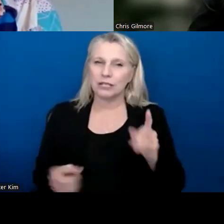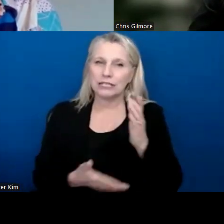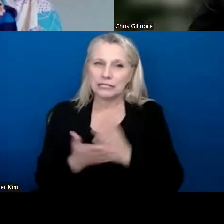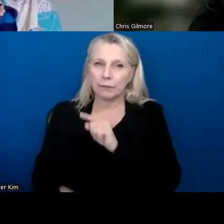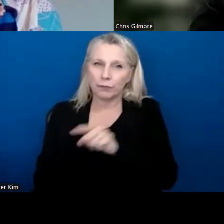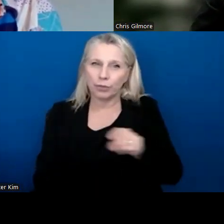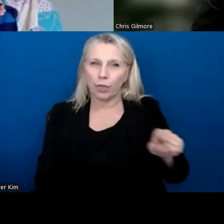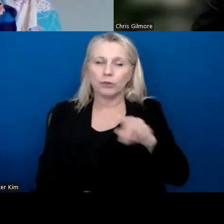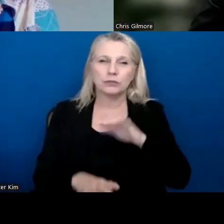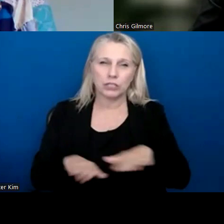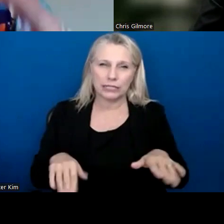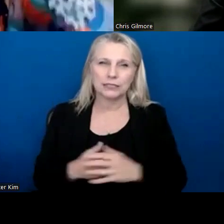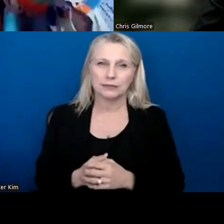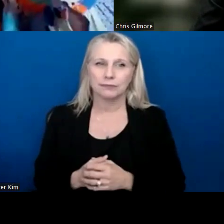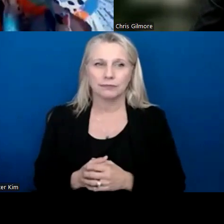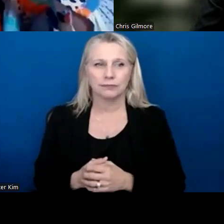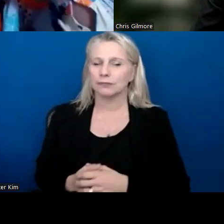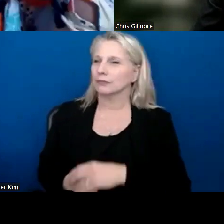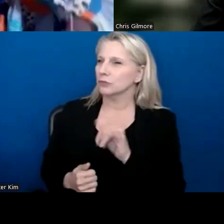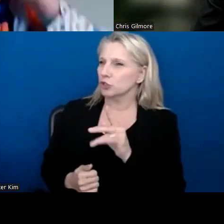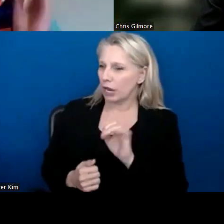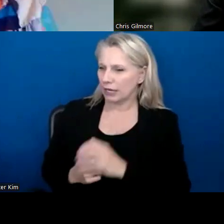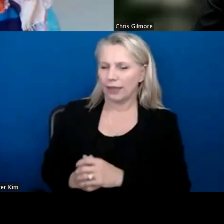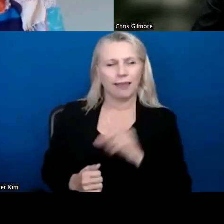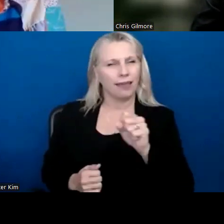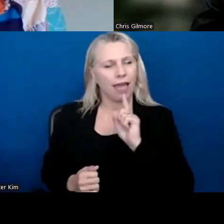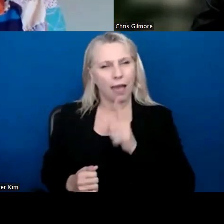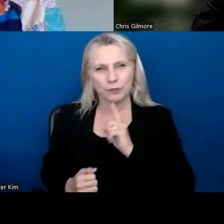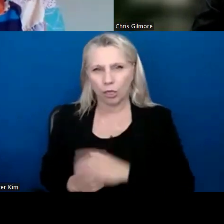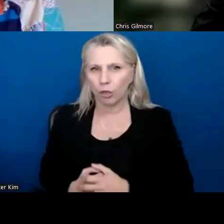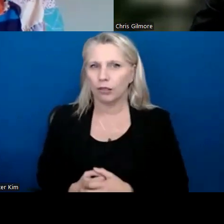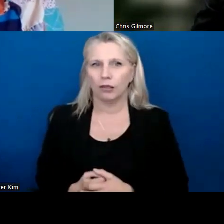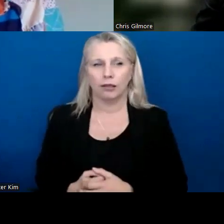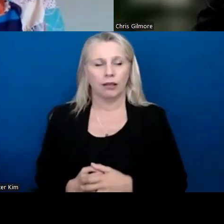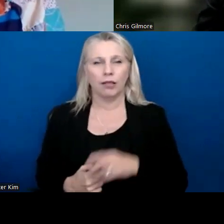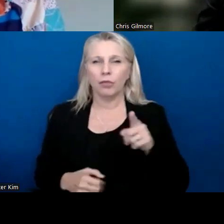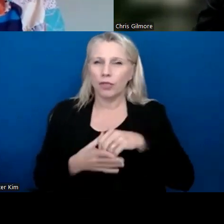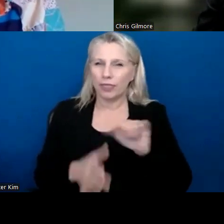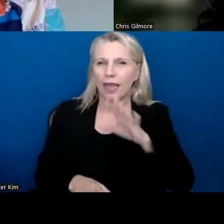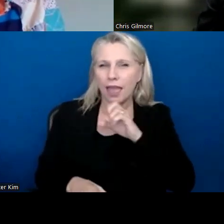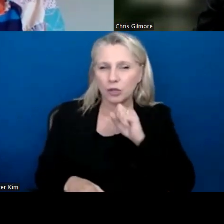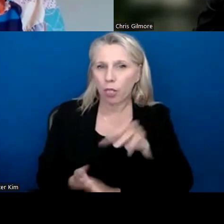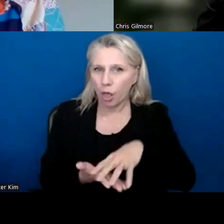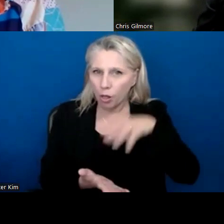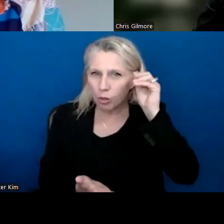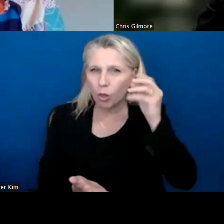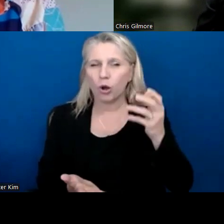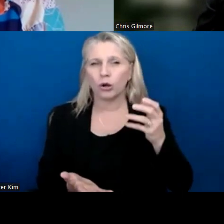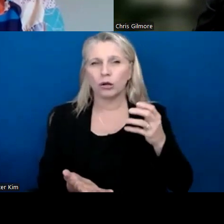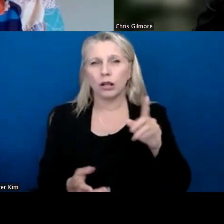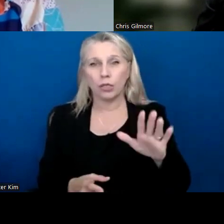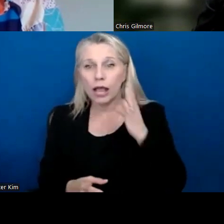foods. Yeah, absolutely. And, um, they are in that stage where they're learning, um, they're